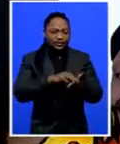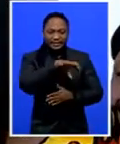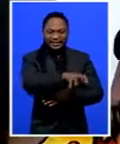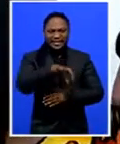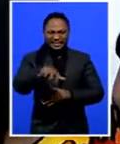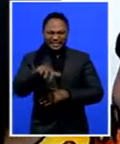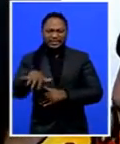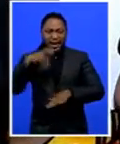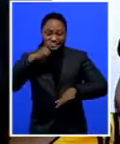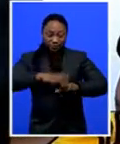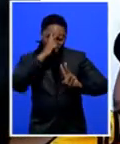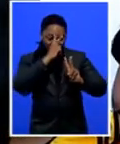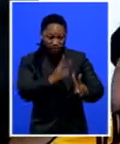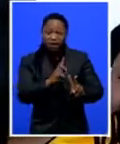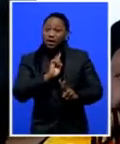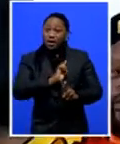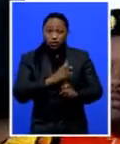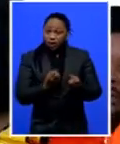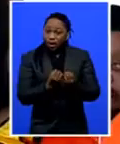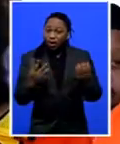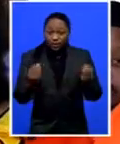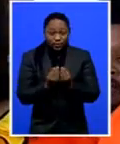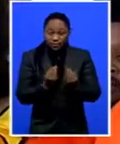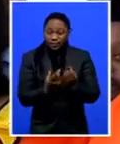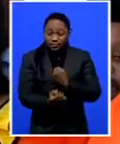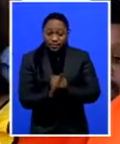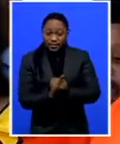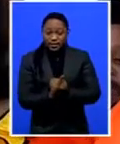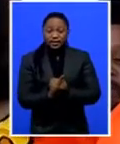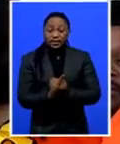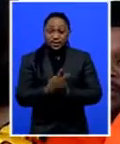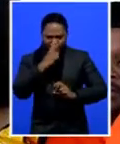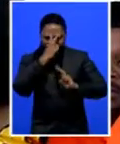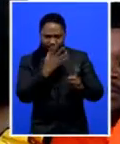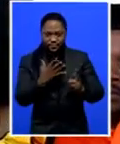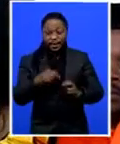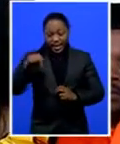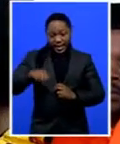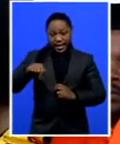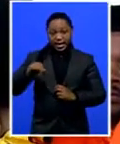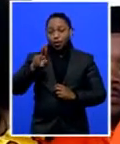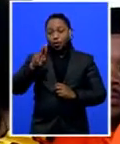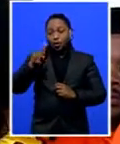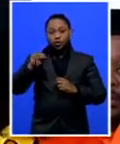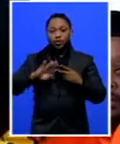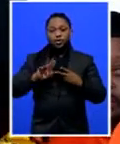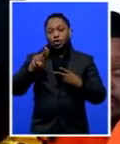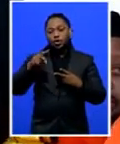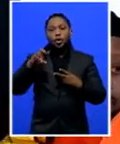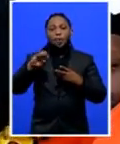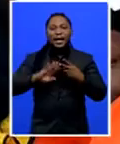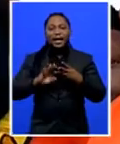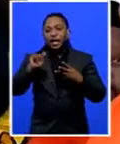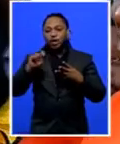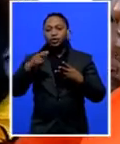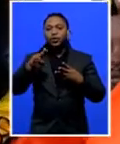a lot that is reported in some of the voting stations. I'll be visiting voting stations here in Nulundi, Nongoma and Utugelo.